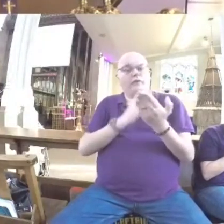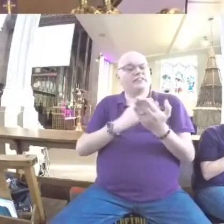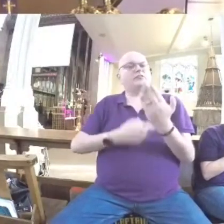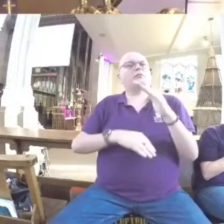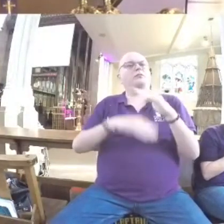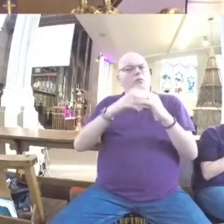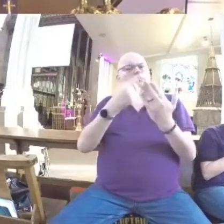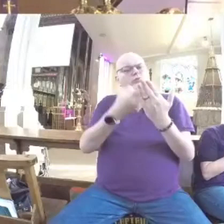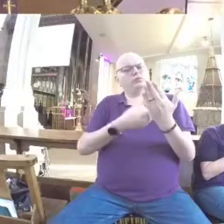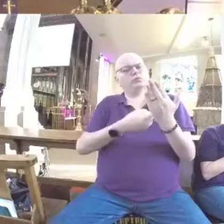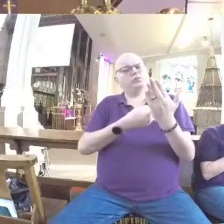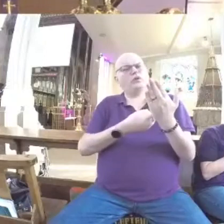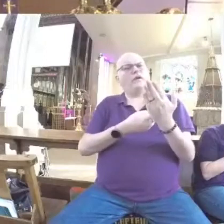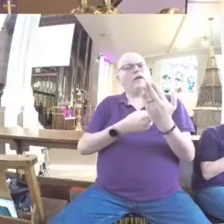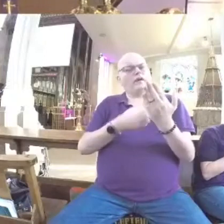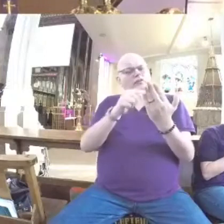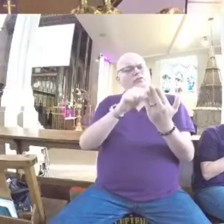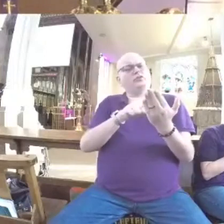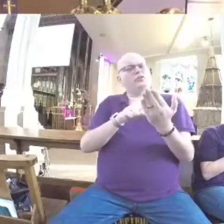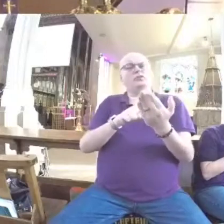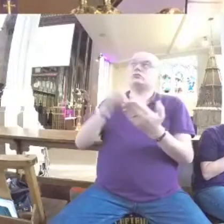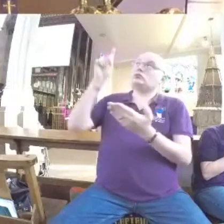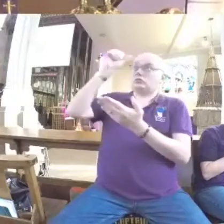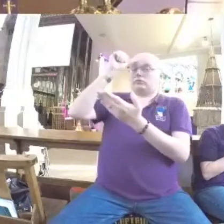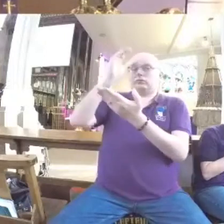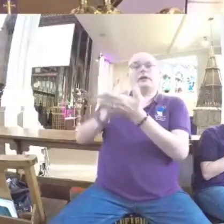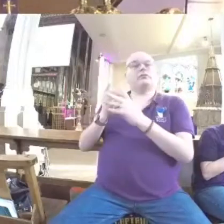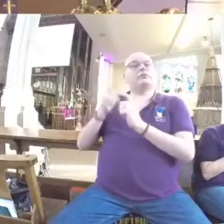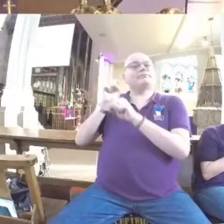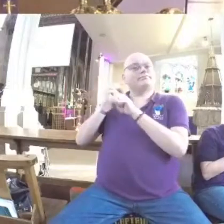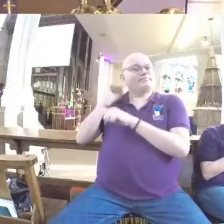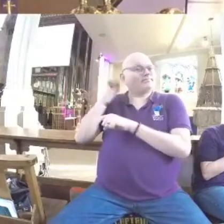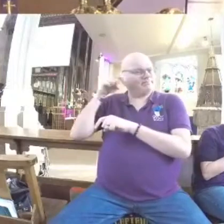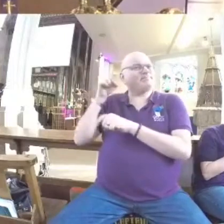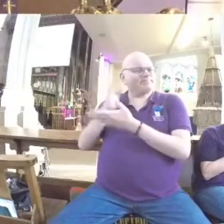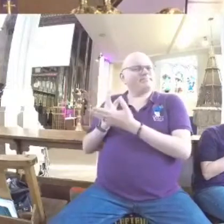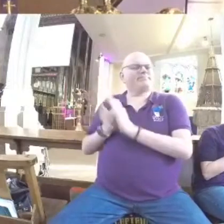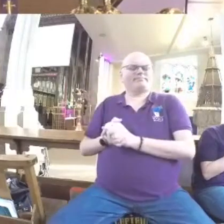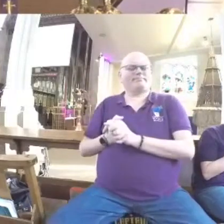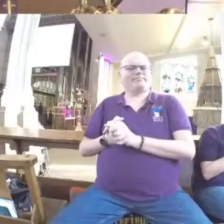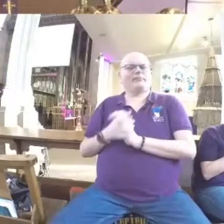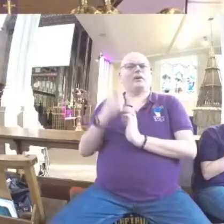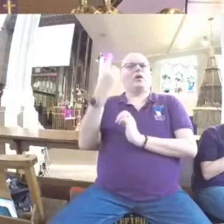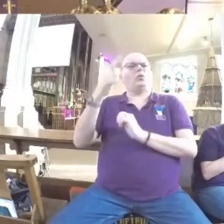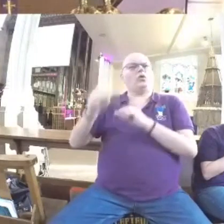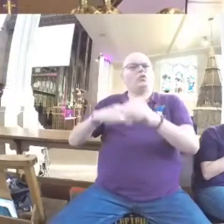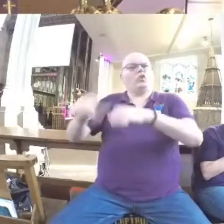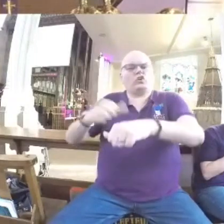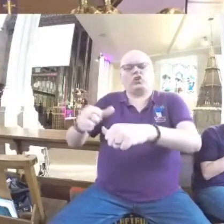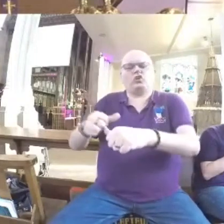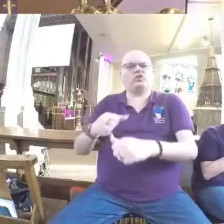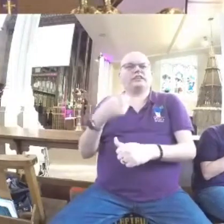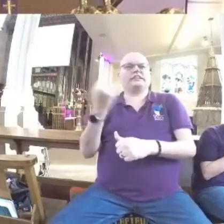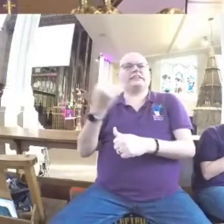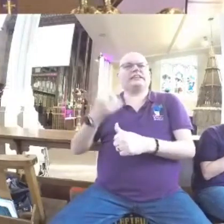word reminds us that he is faithful. There are promises of God's goodness. In 1 Chronicles 16, 34, give